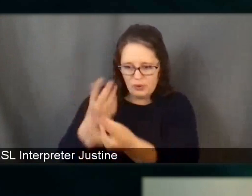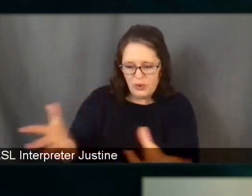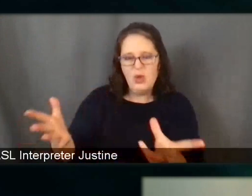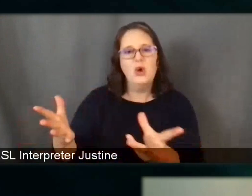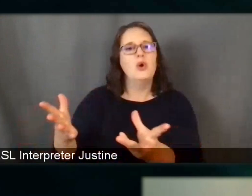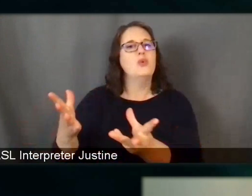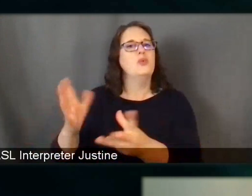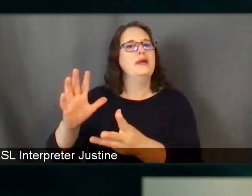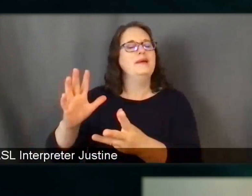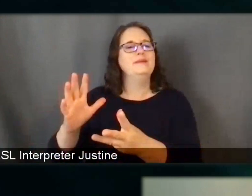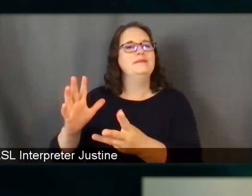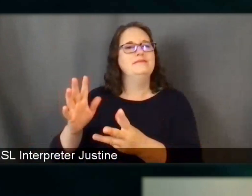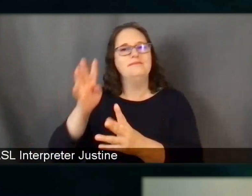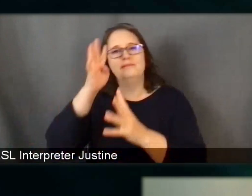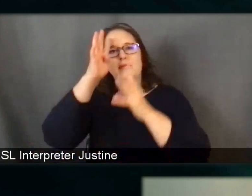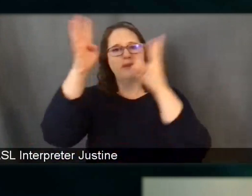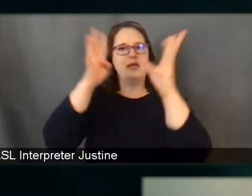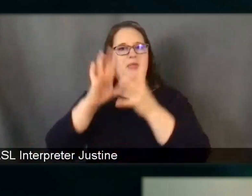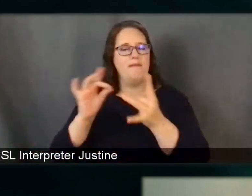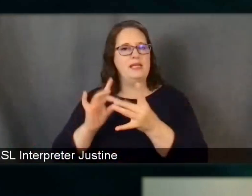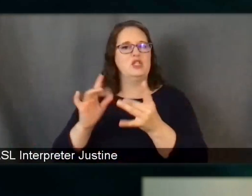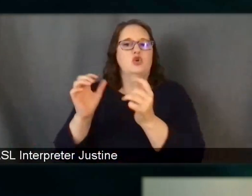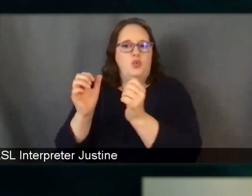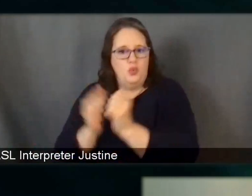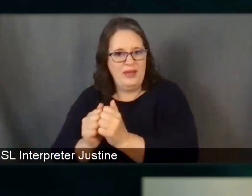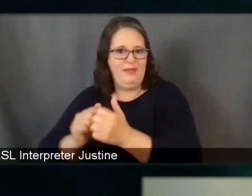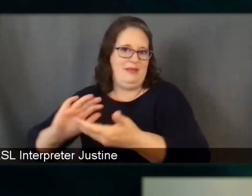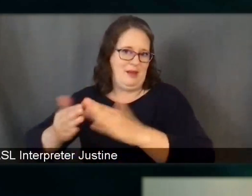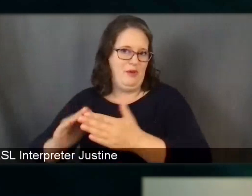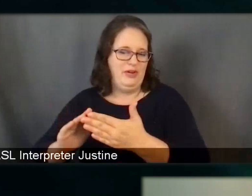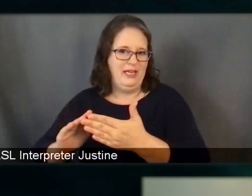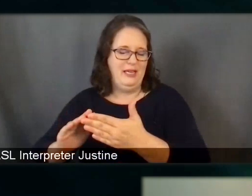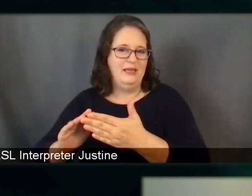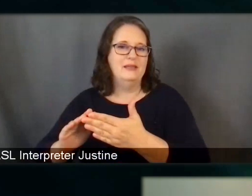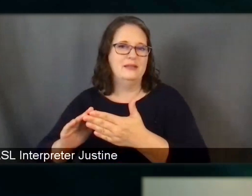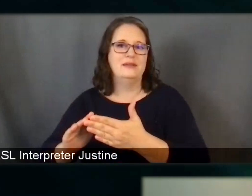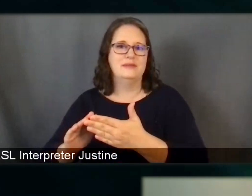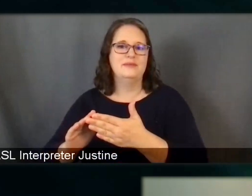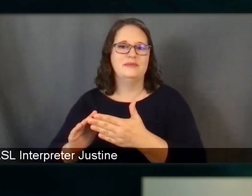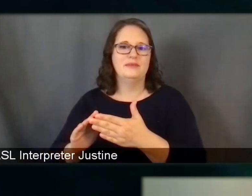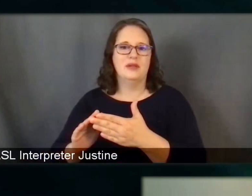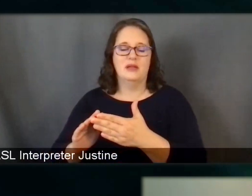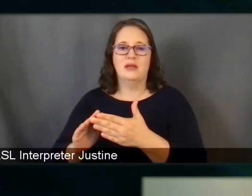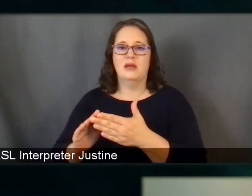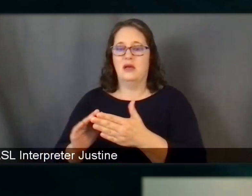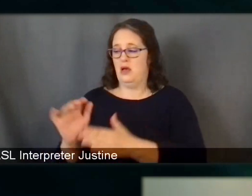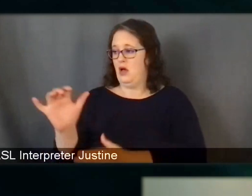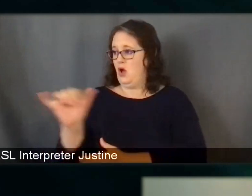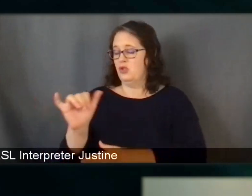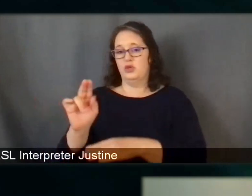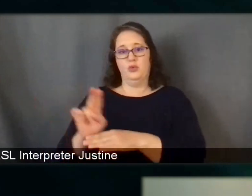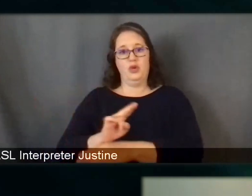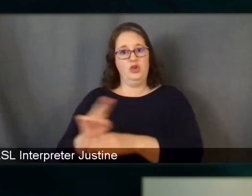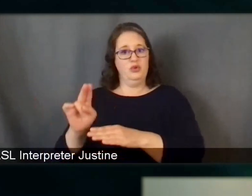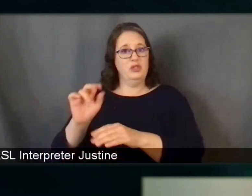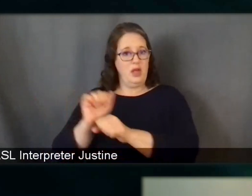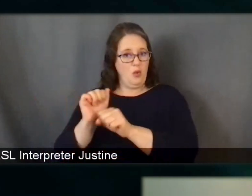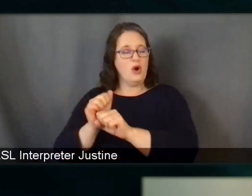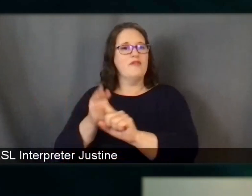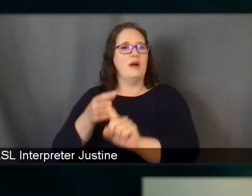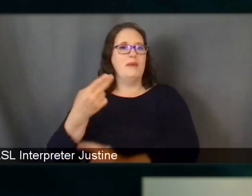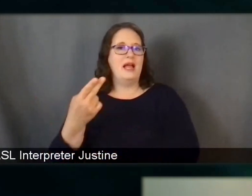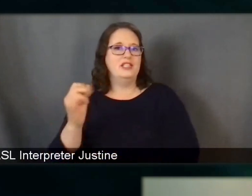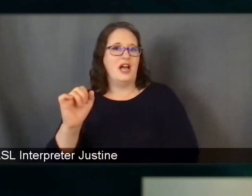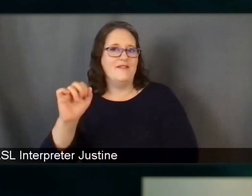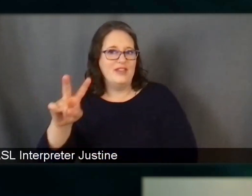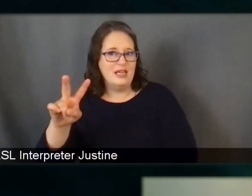leveraged a lot of, I would say assets from our work in HIV and HIV